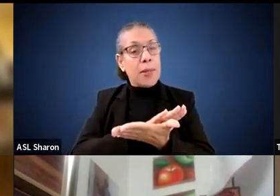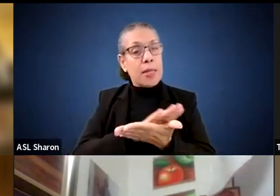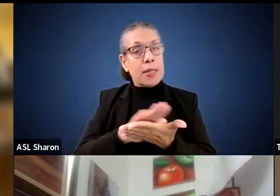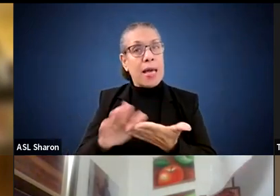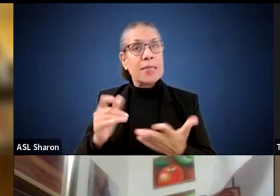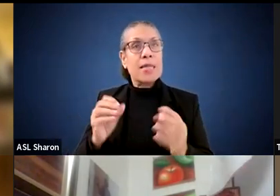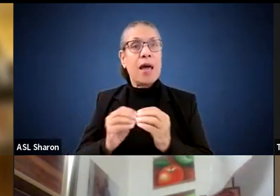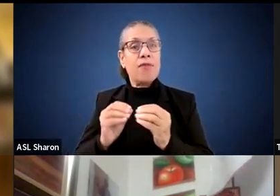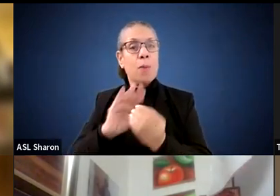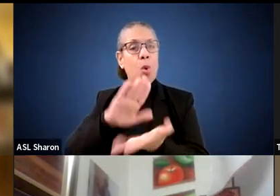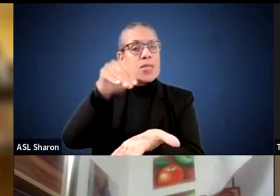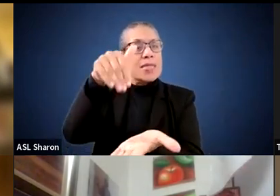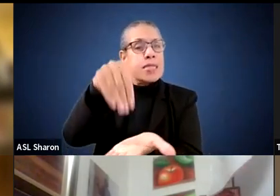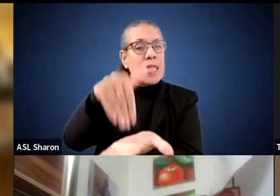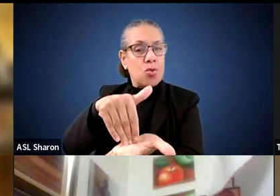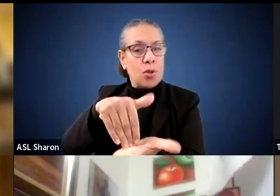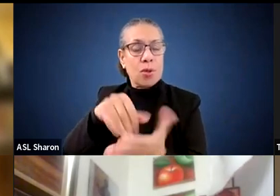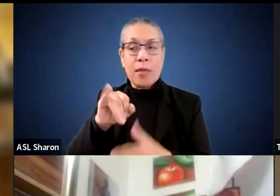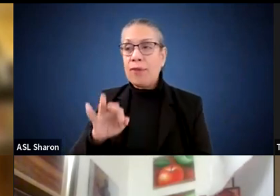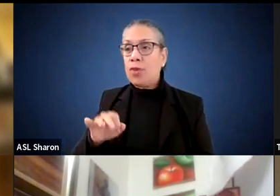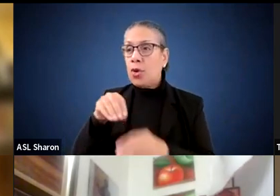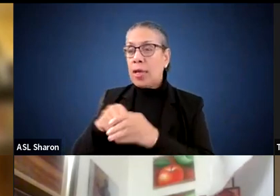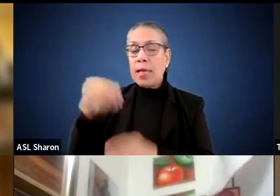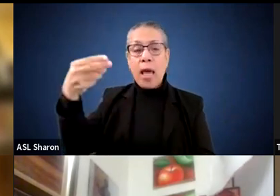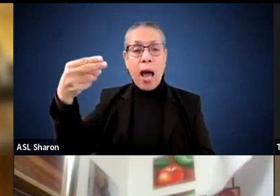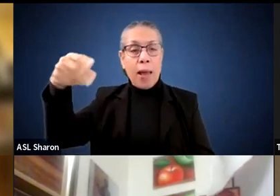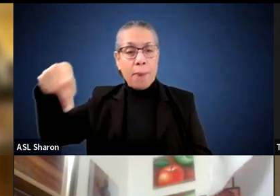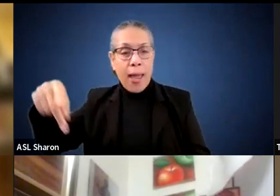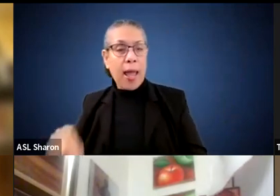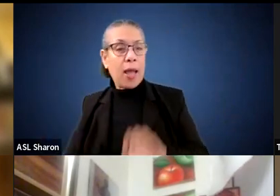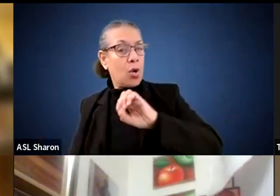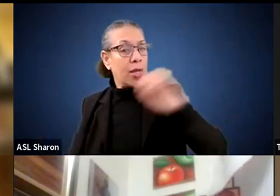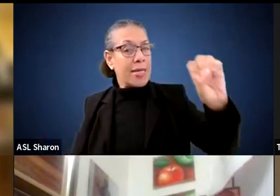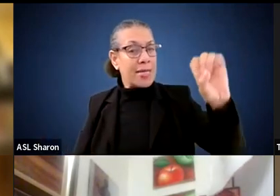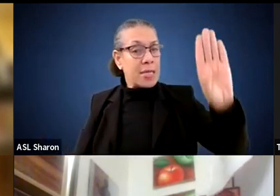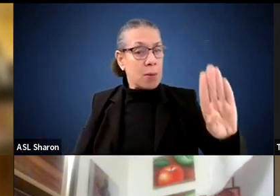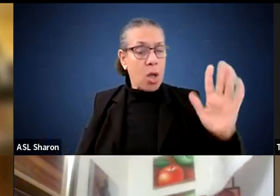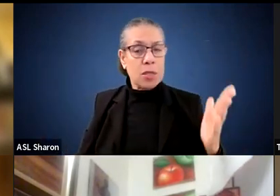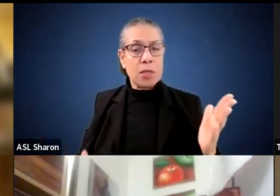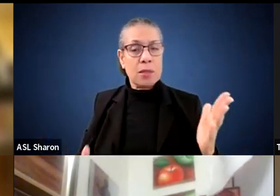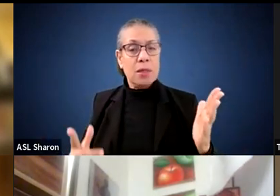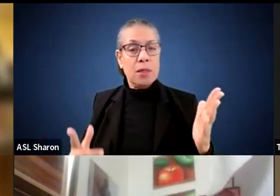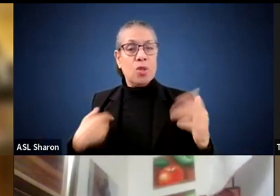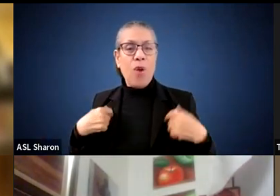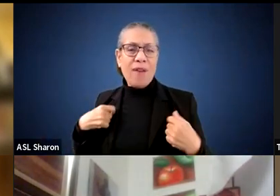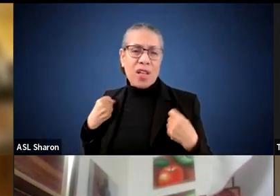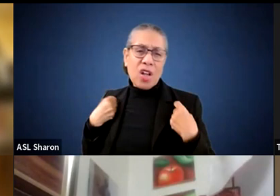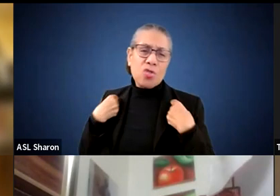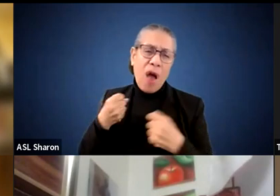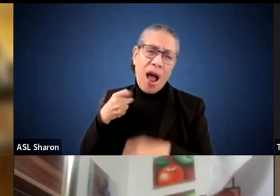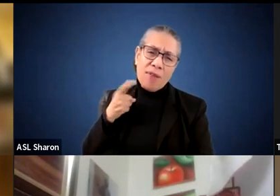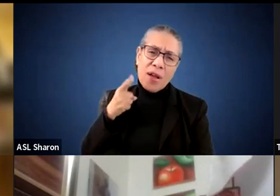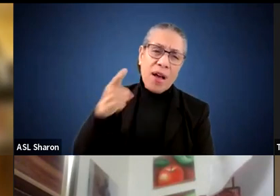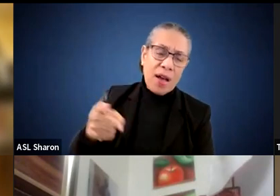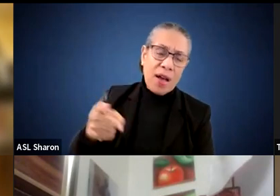centrally located in the city. So if you're in Hyde Park or you're in East Boston or so on and so forth, it can be a bit of a commute to Brighton. And it